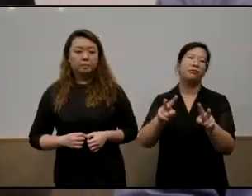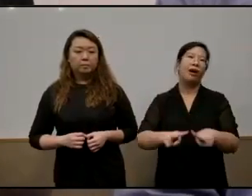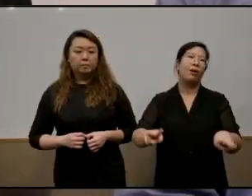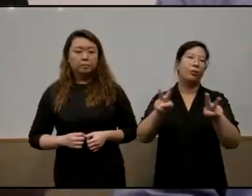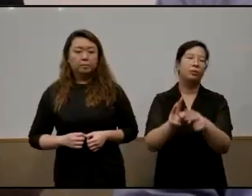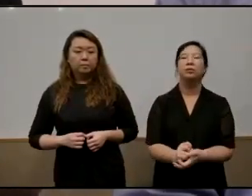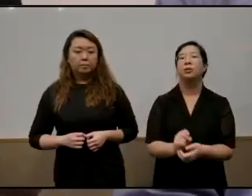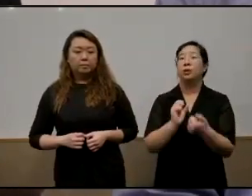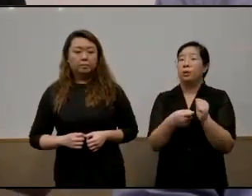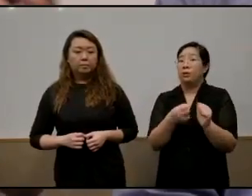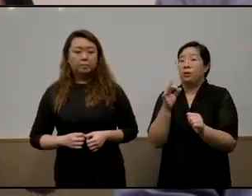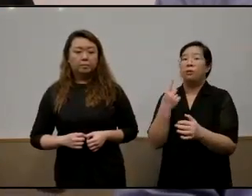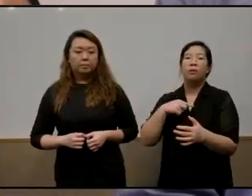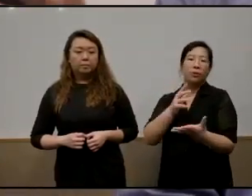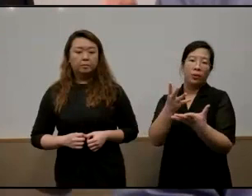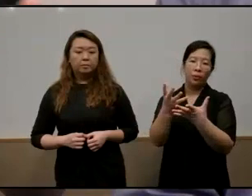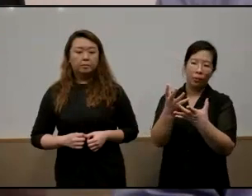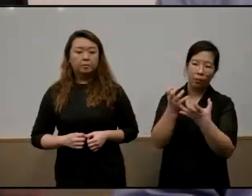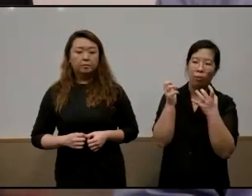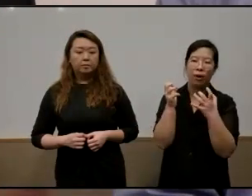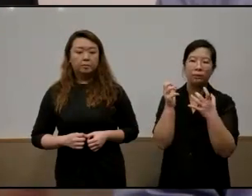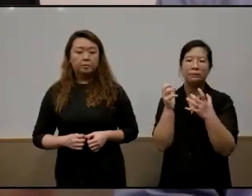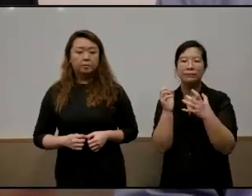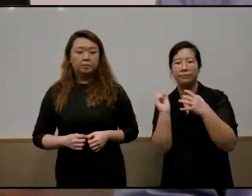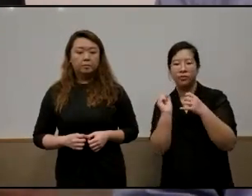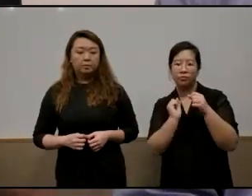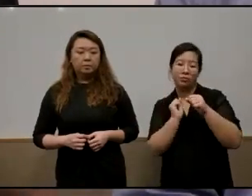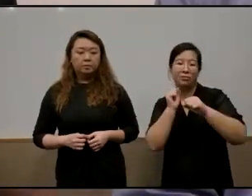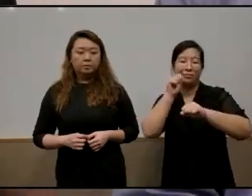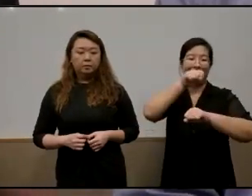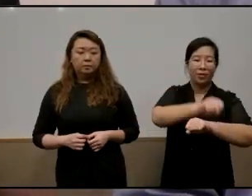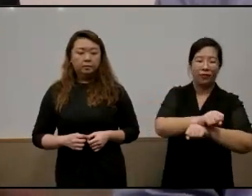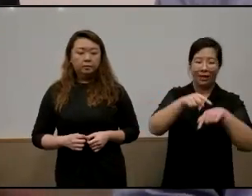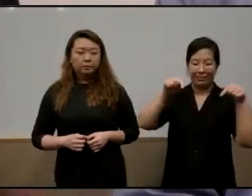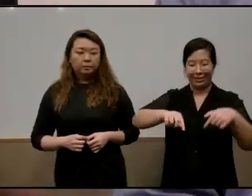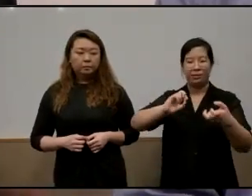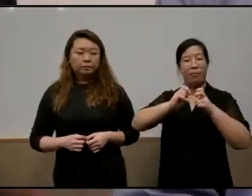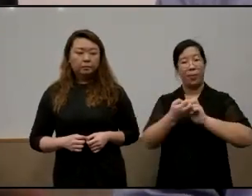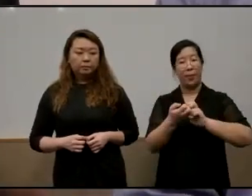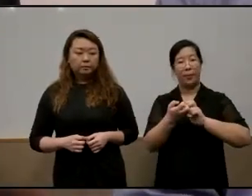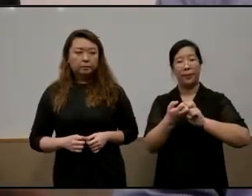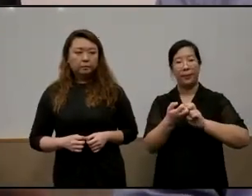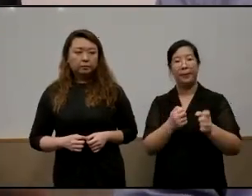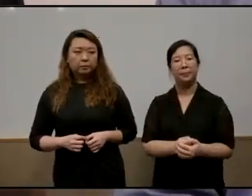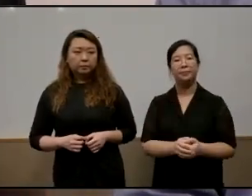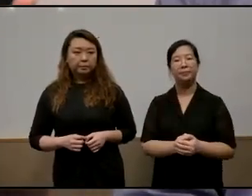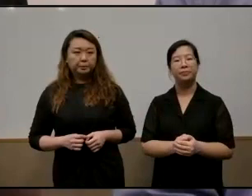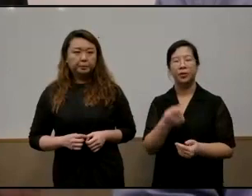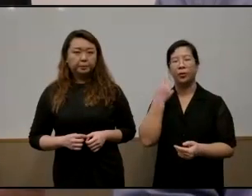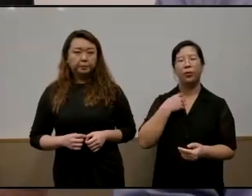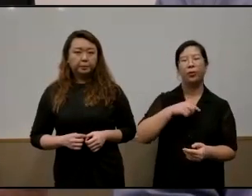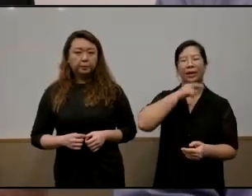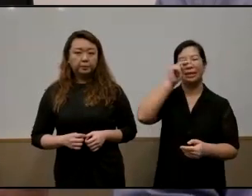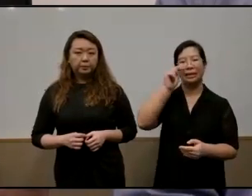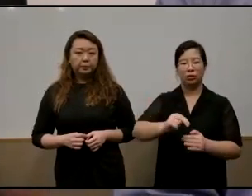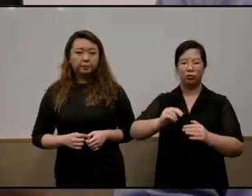make a dent in this problem of abject property poverty poverty we need to address